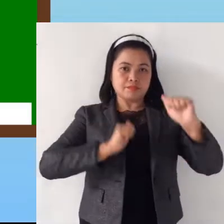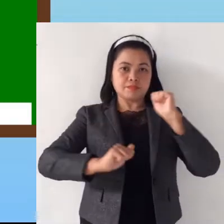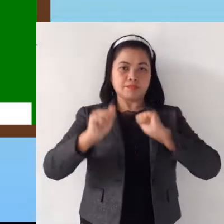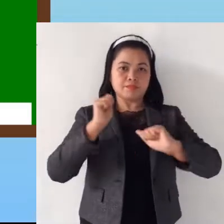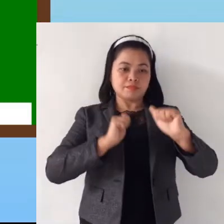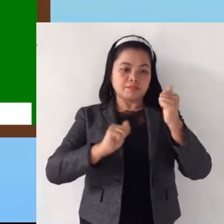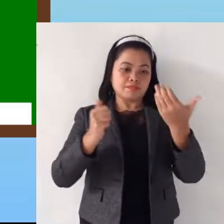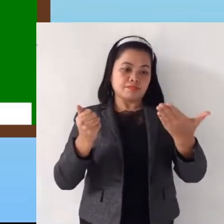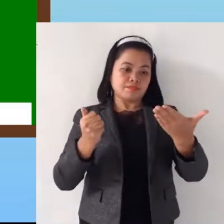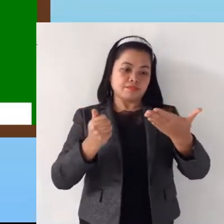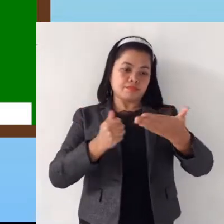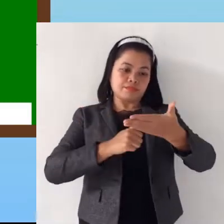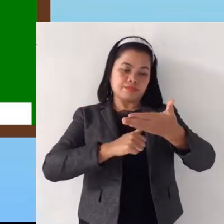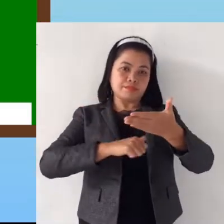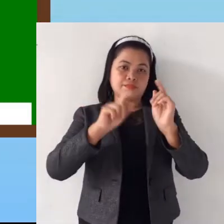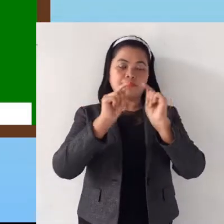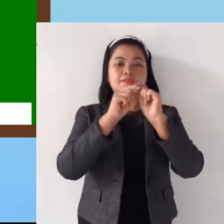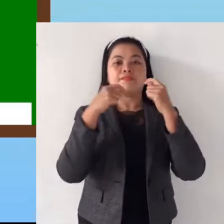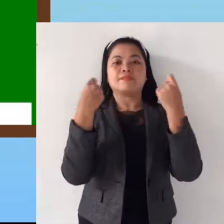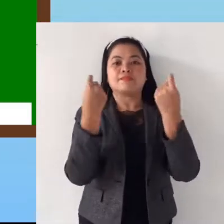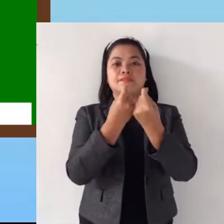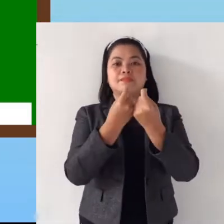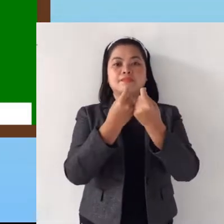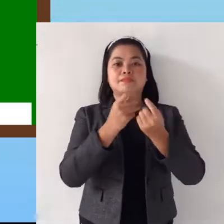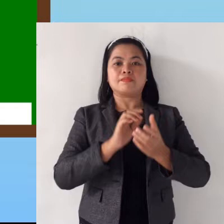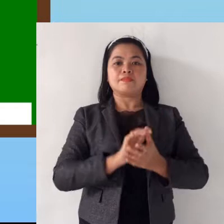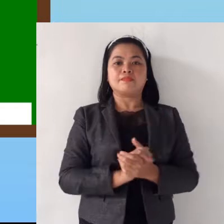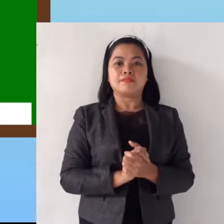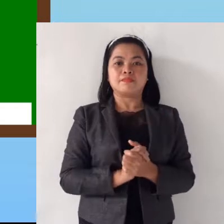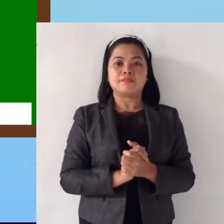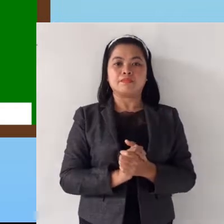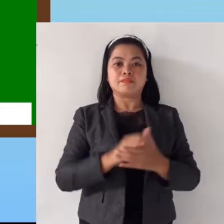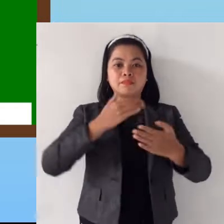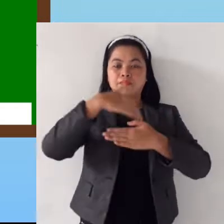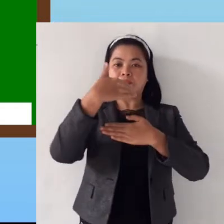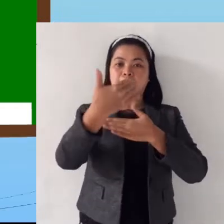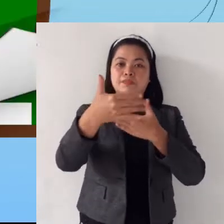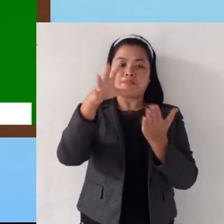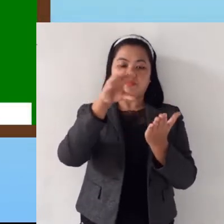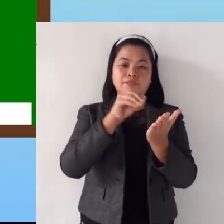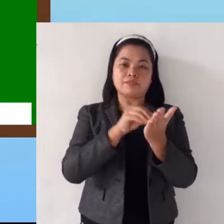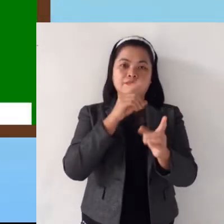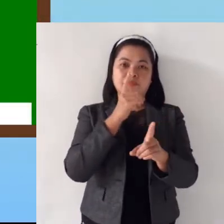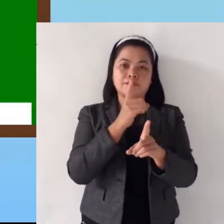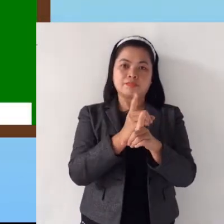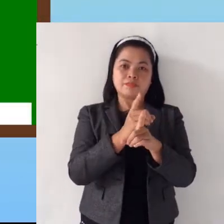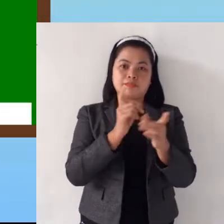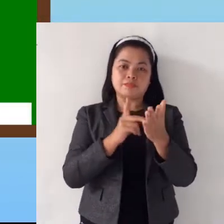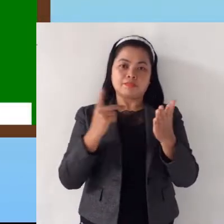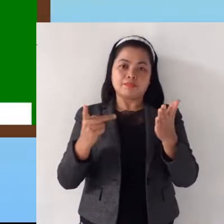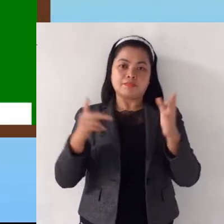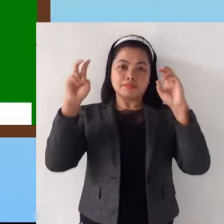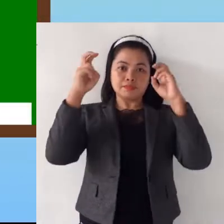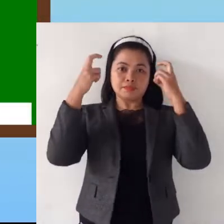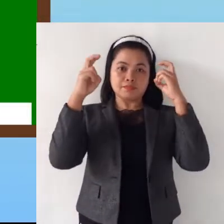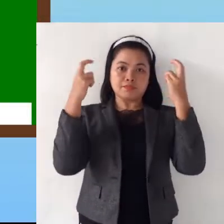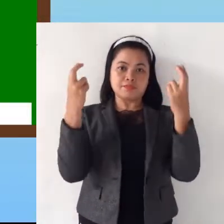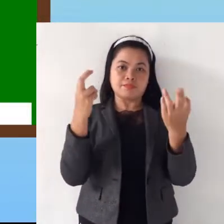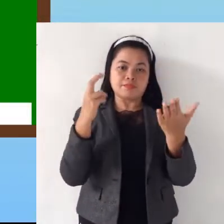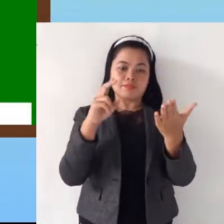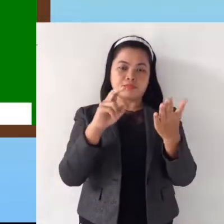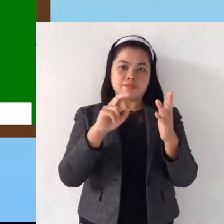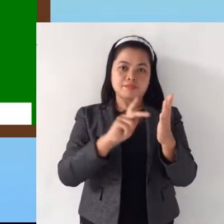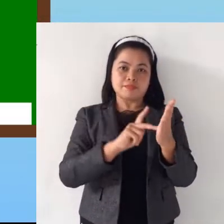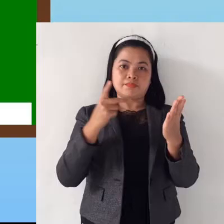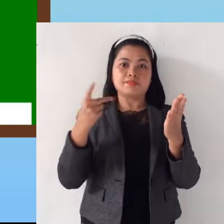and the management team. Next to the copyright page is the title page. Science,